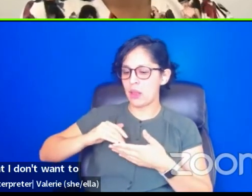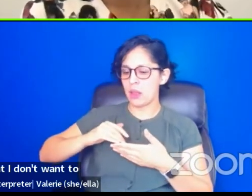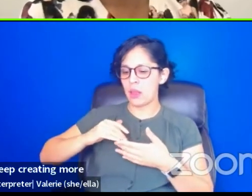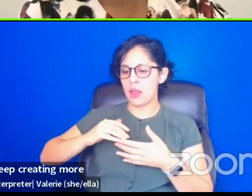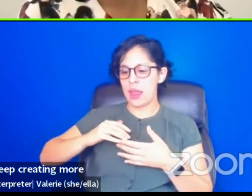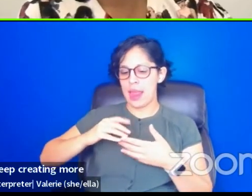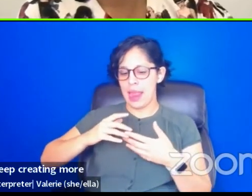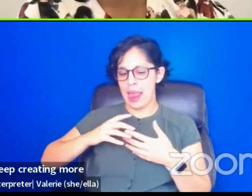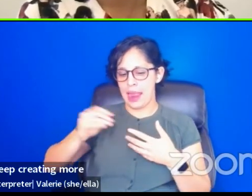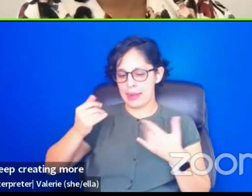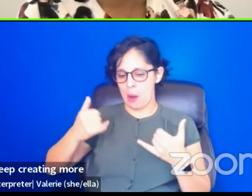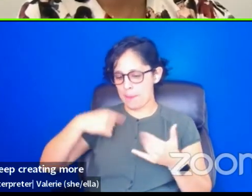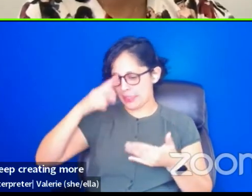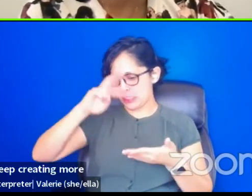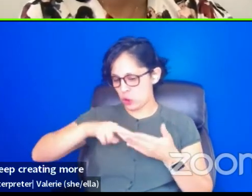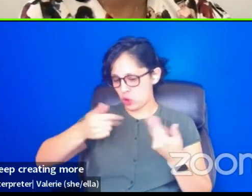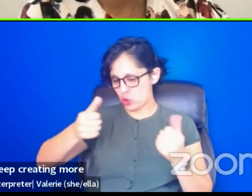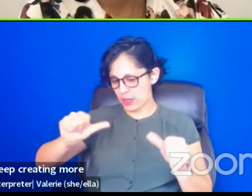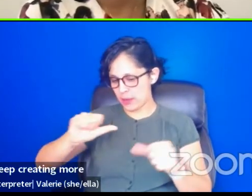Um,